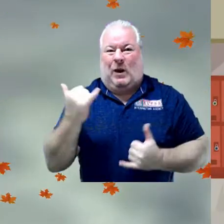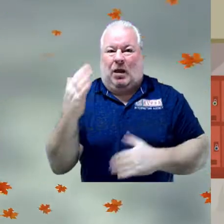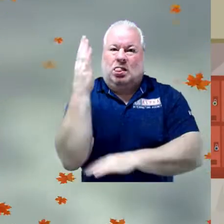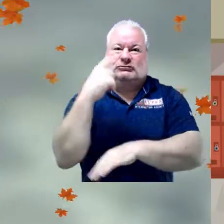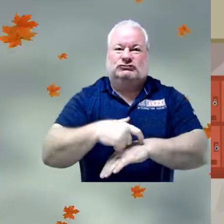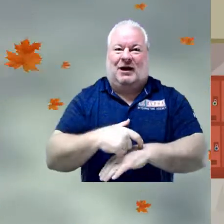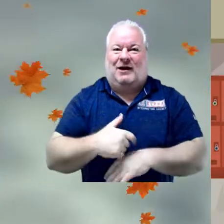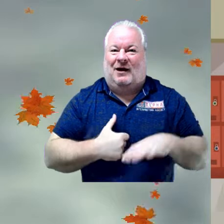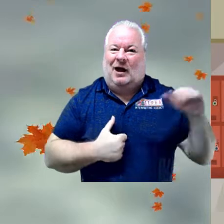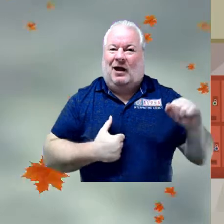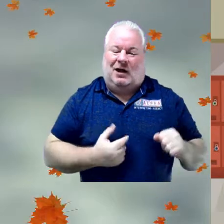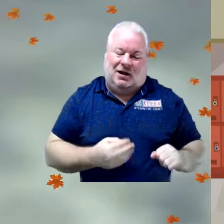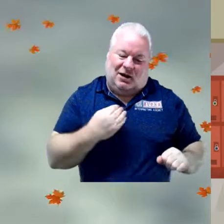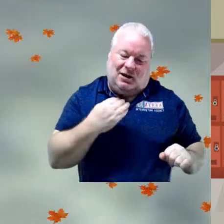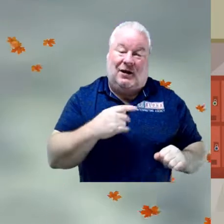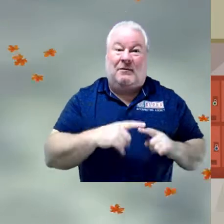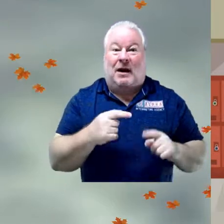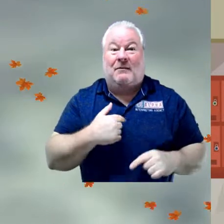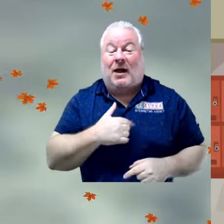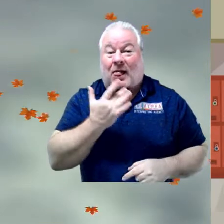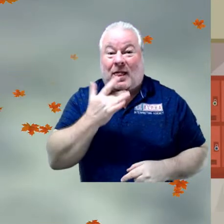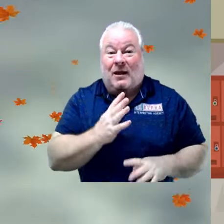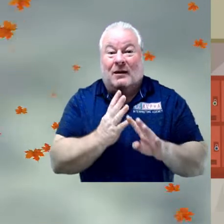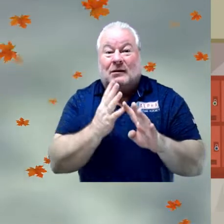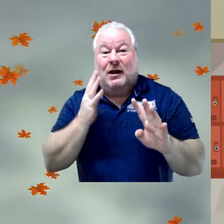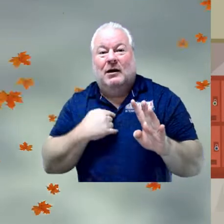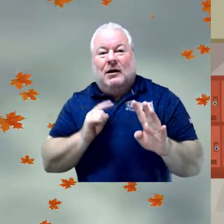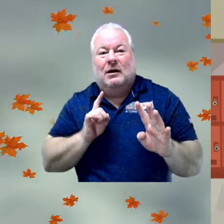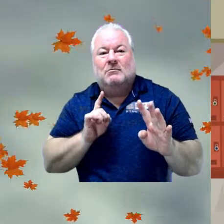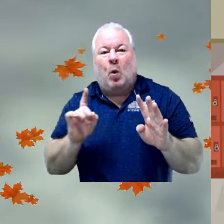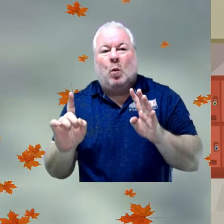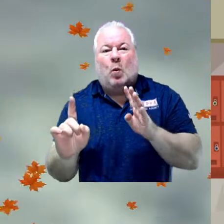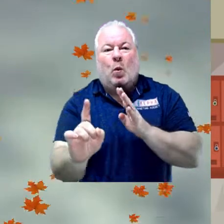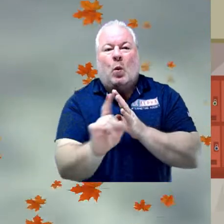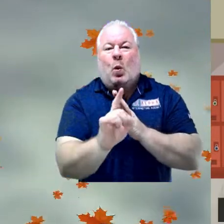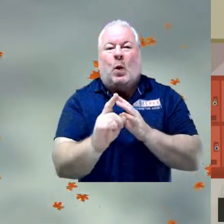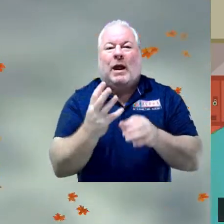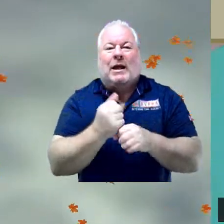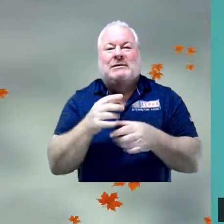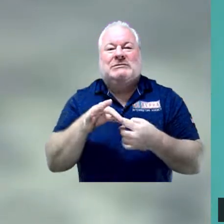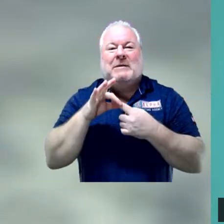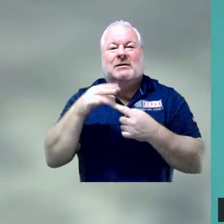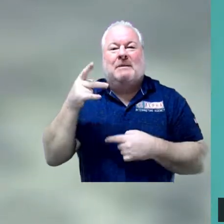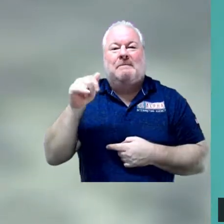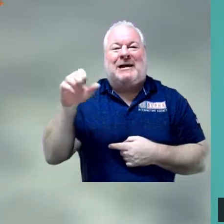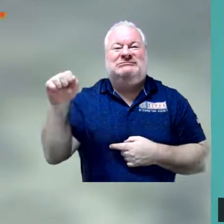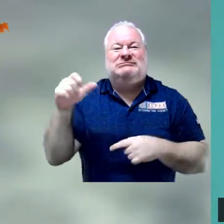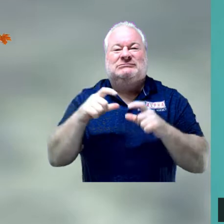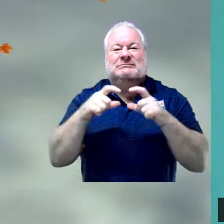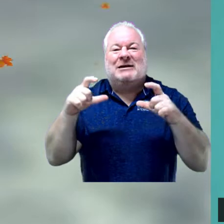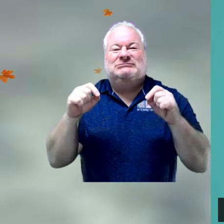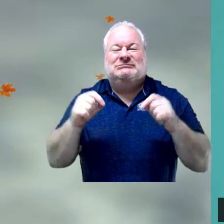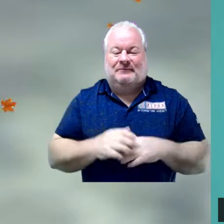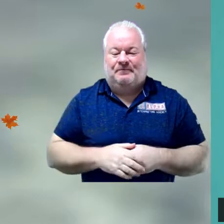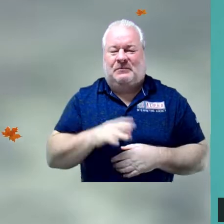lunchtime for me. Luckily for me, I earned a pass to be first in the lunch line. But stick around so you can learn even more about